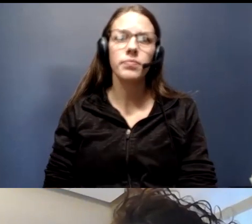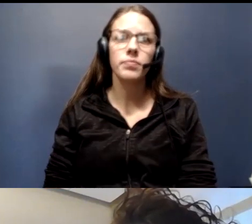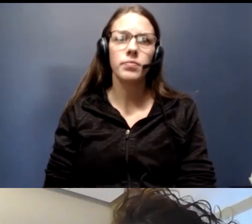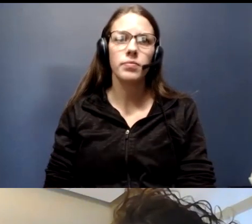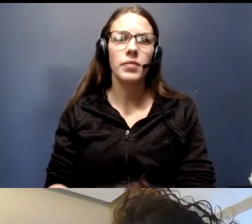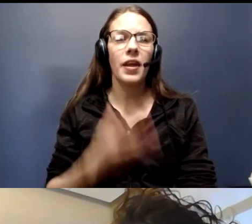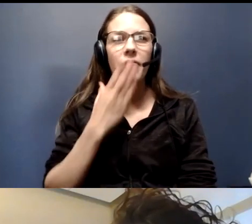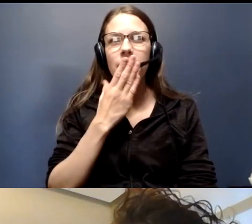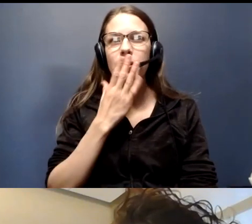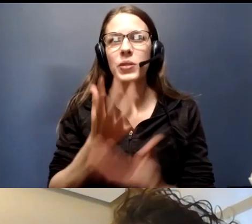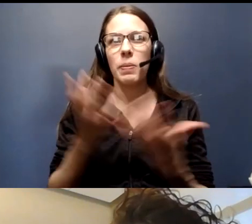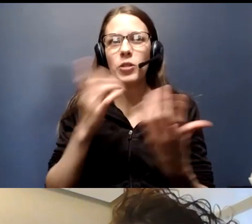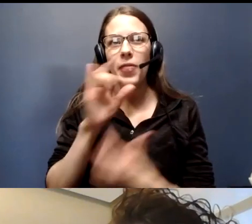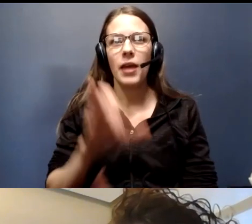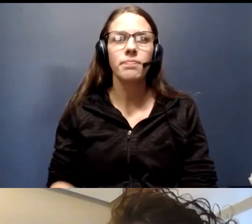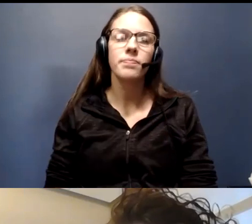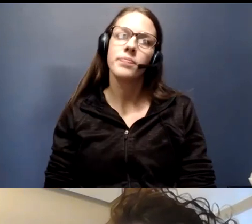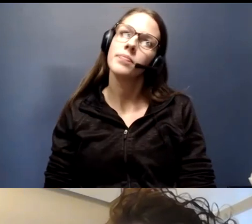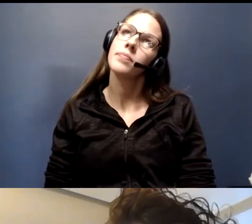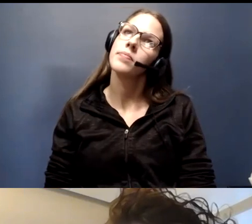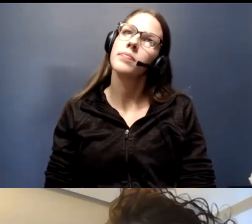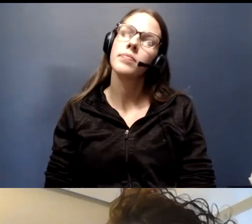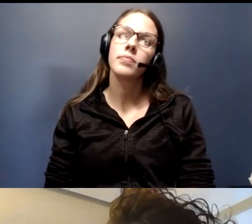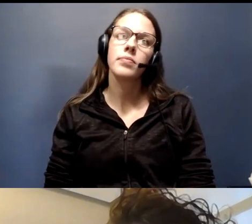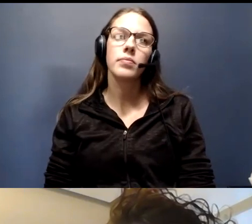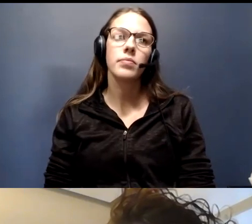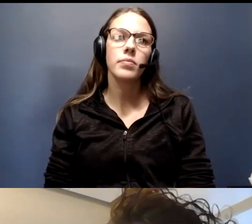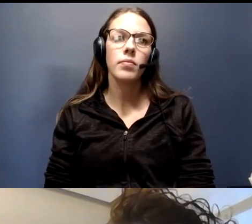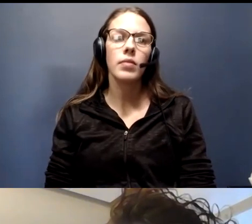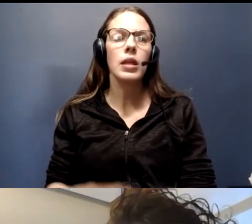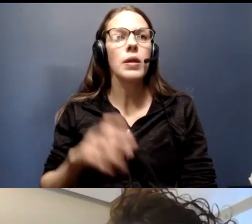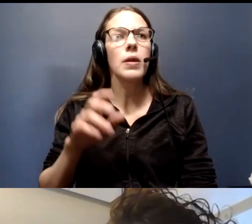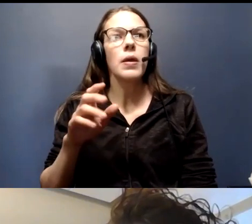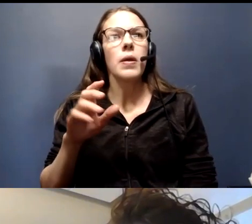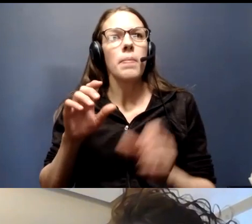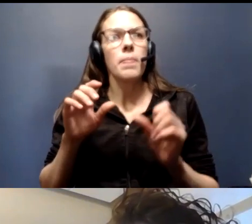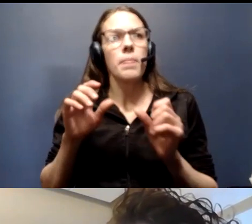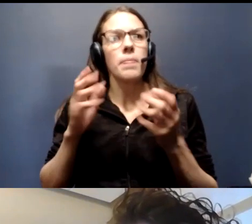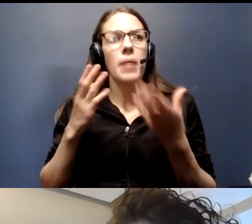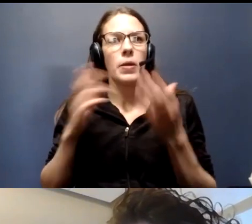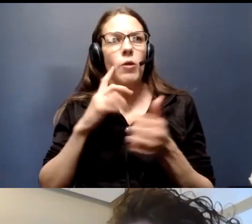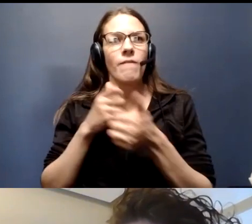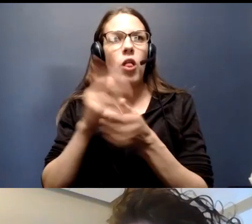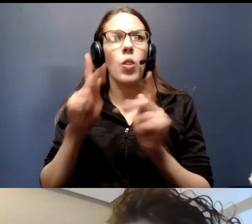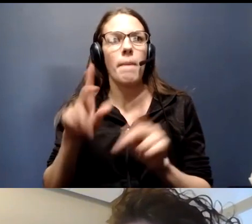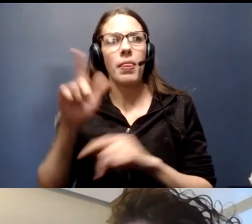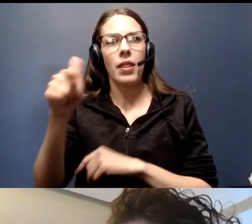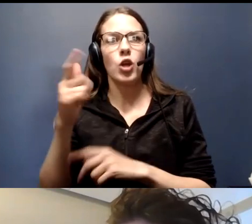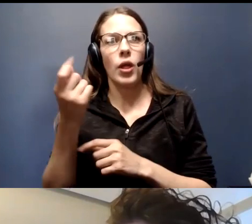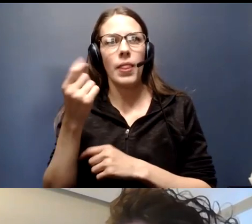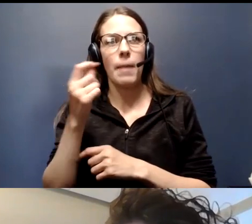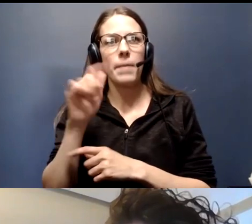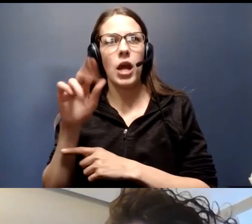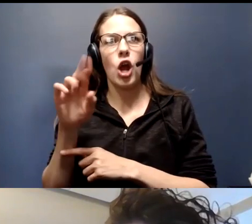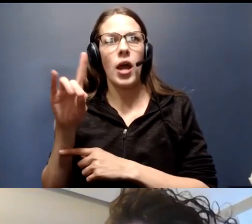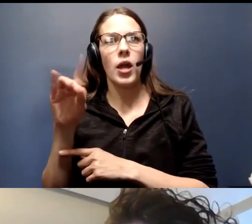Thank you very much for that, and perhaps we can connect you to follow up later. I think there might have been a tiny bit of an audio